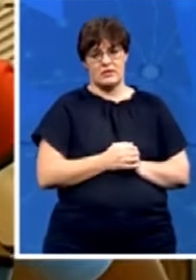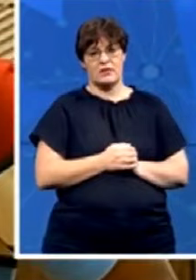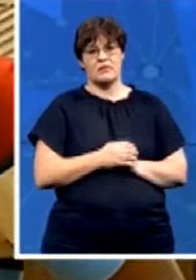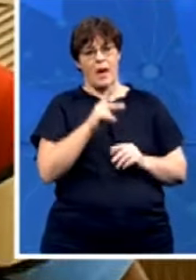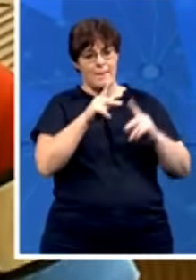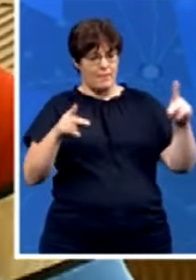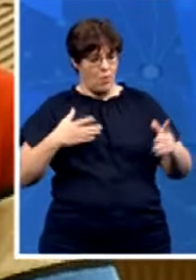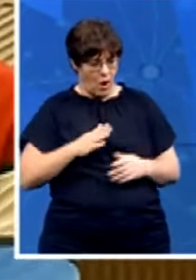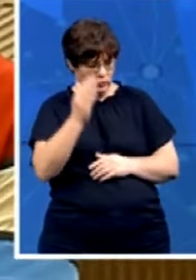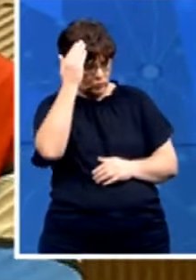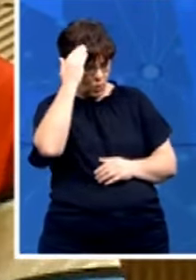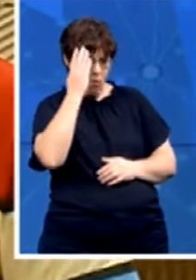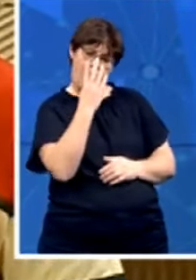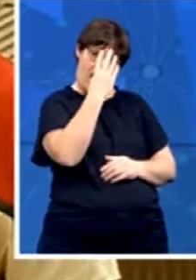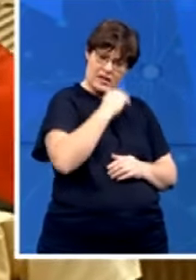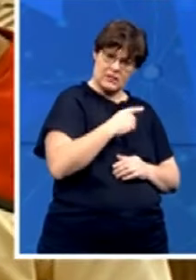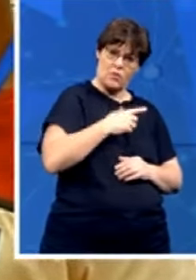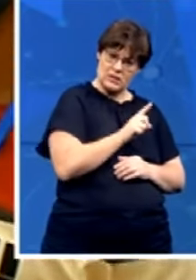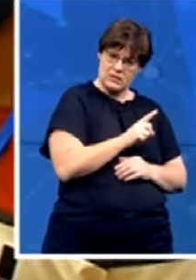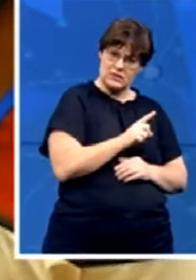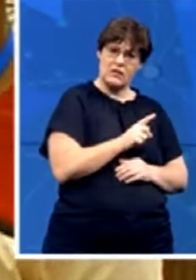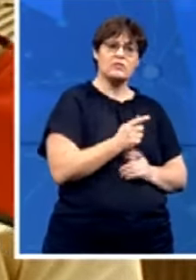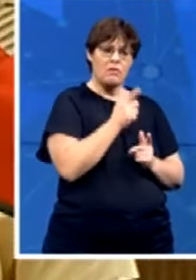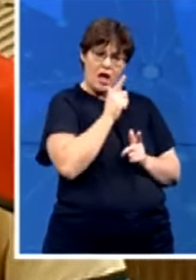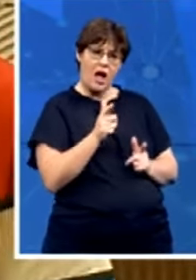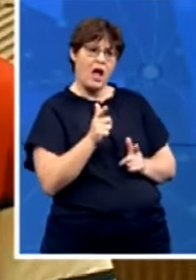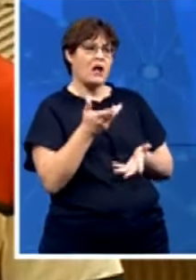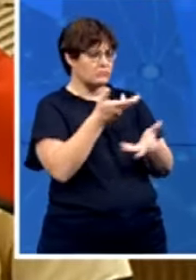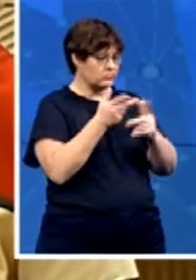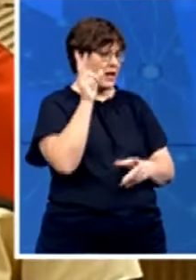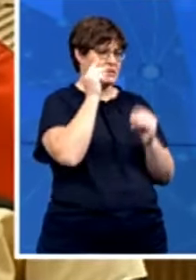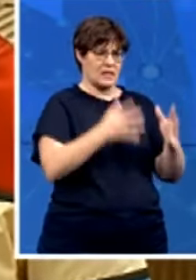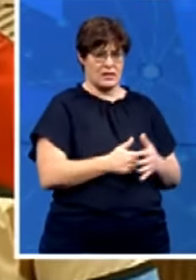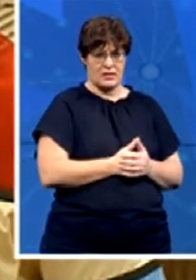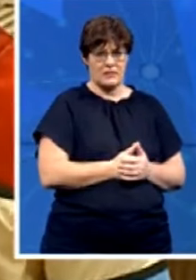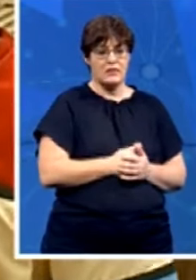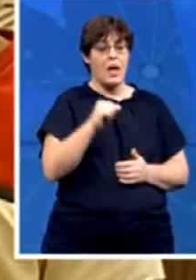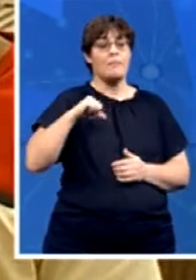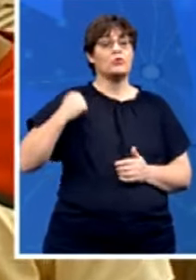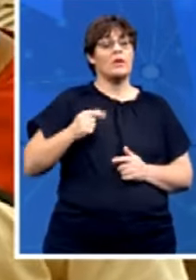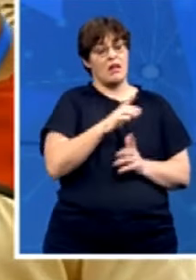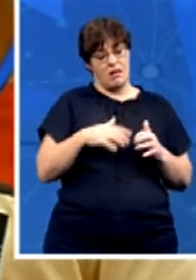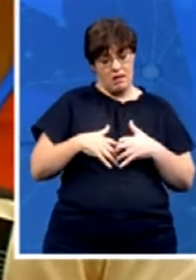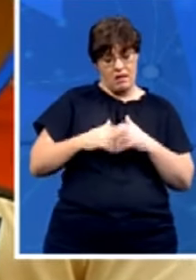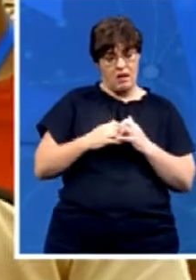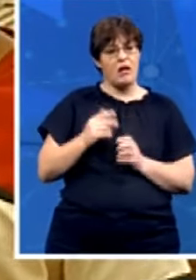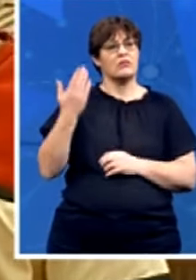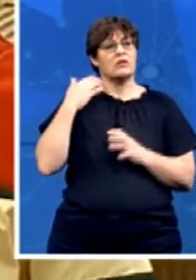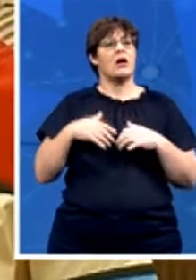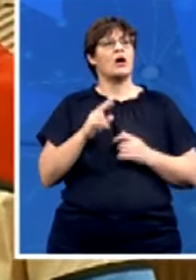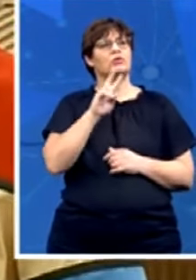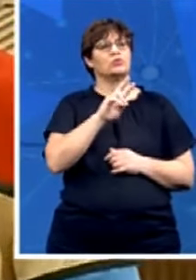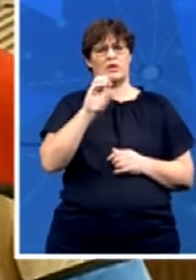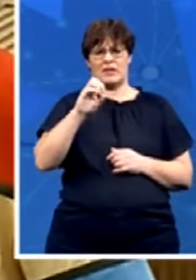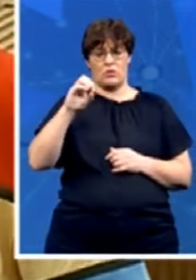it's too good to tell to the listeners since municipality establishment year 2000 Dalana was still didn't get even